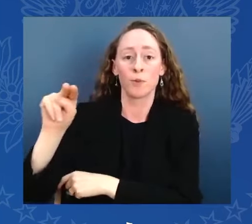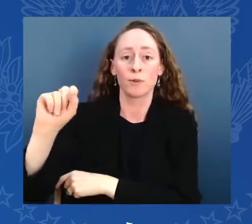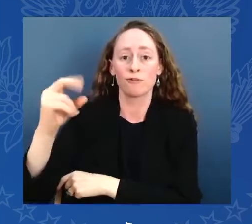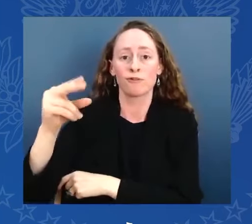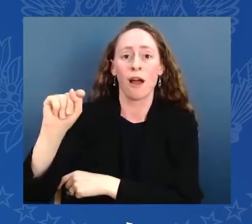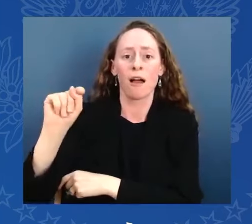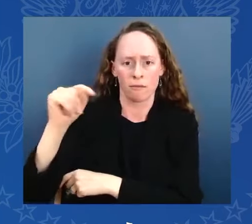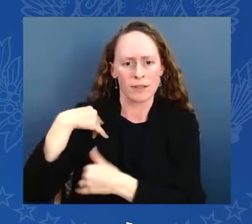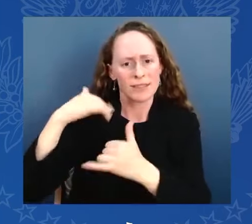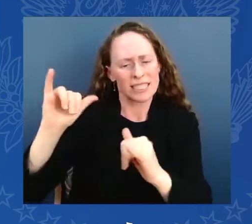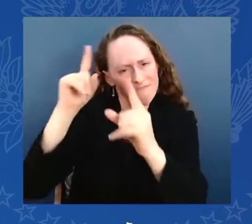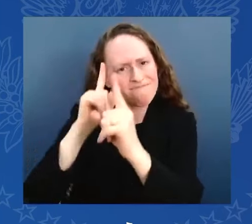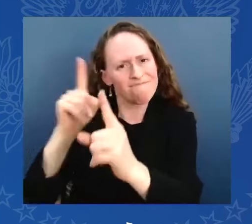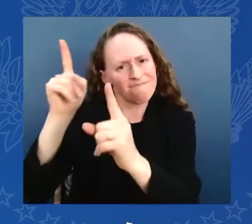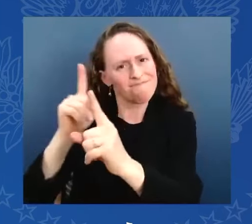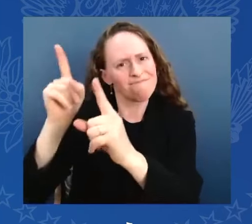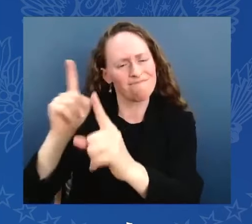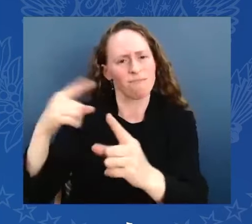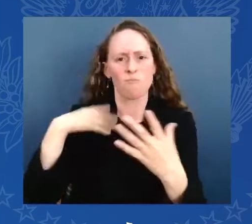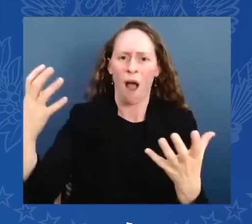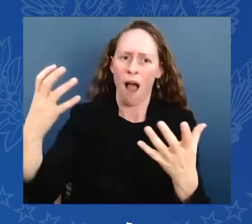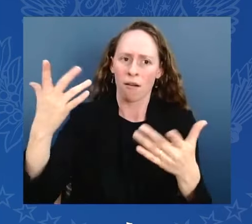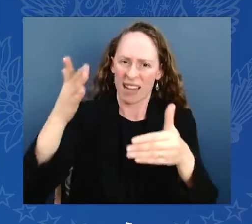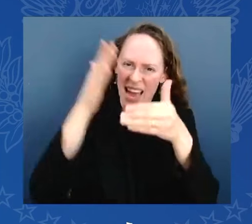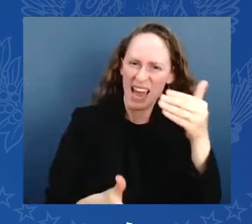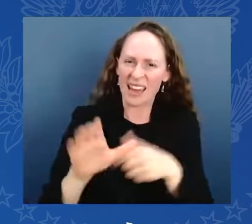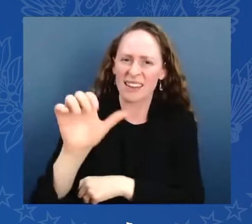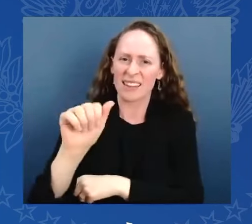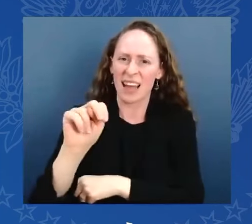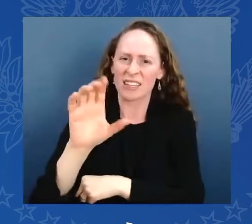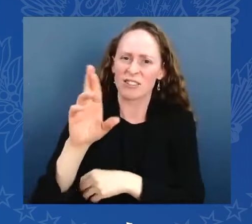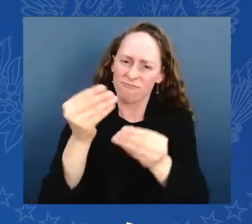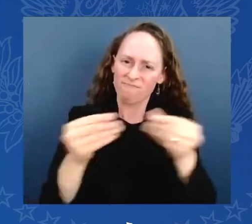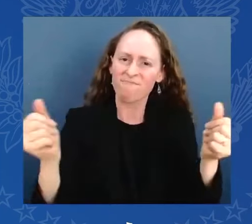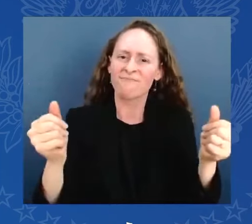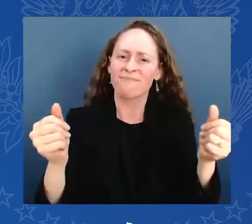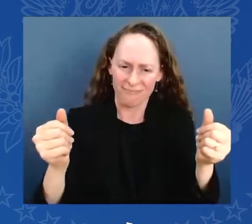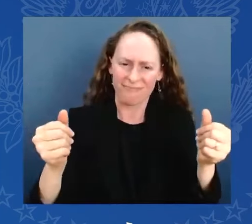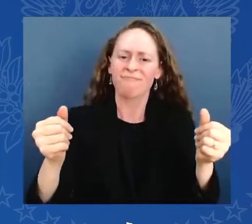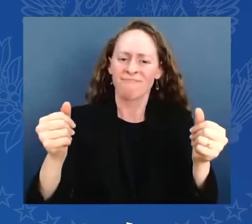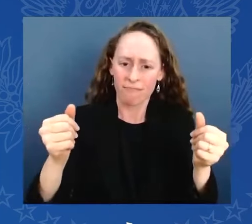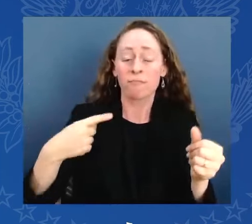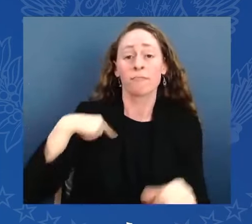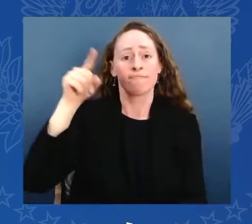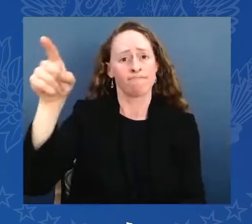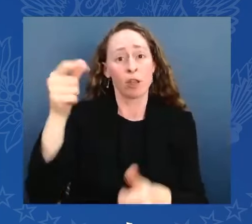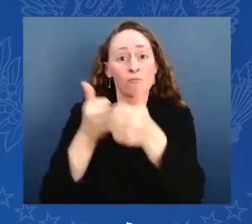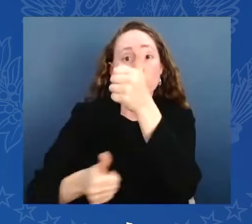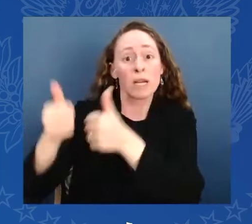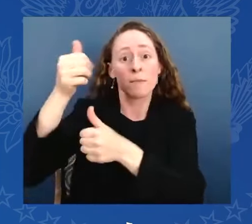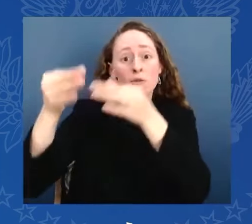And I'm going to call for Supreme Court reform, because this is critical to our democracy — Supreme Court reform.